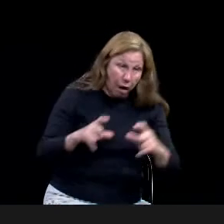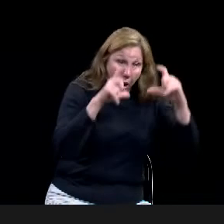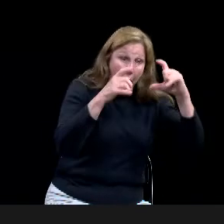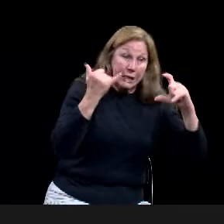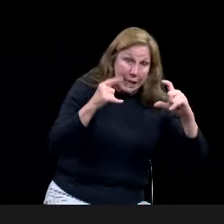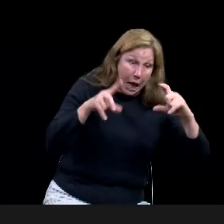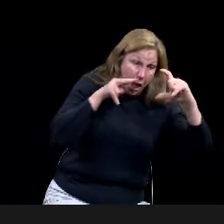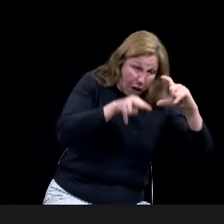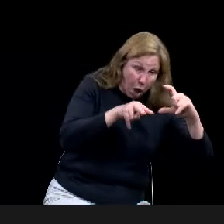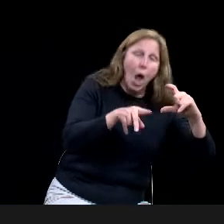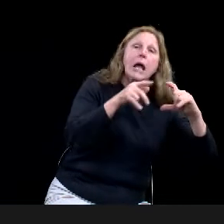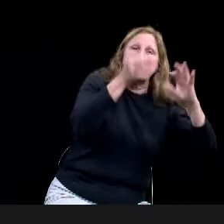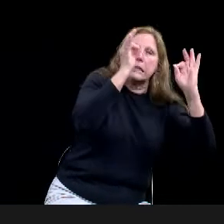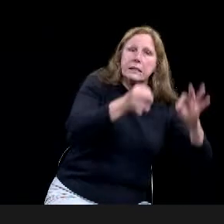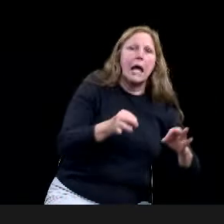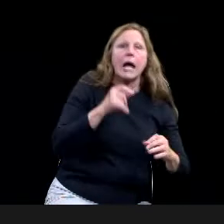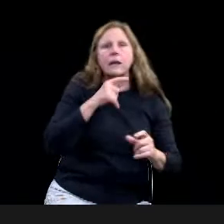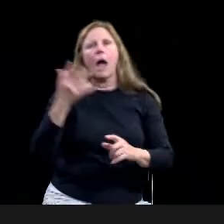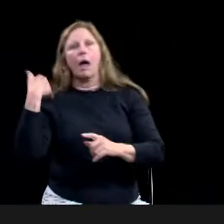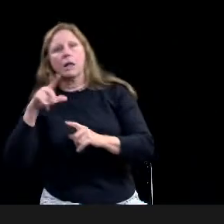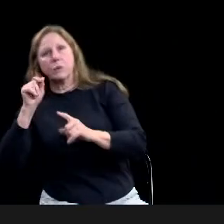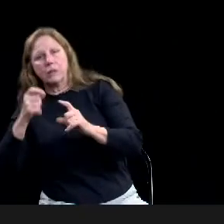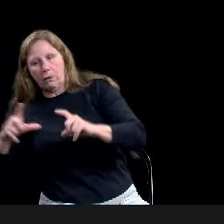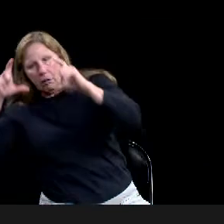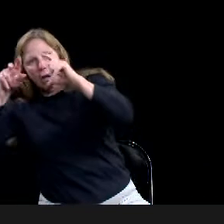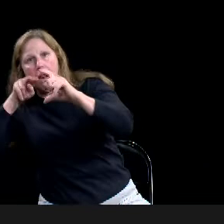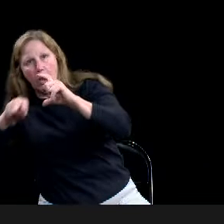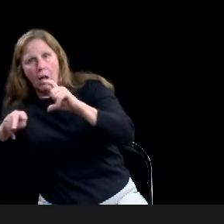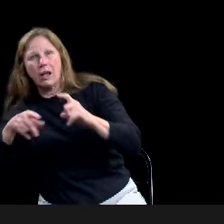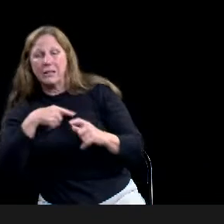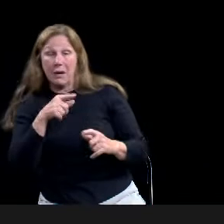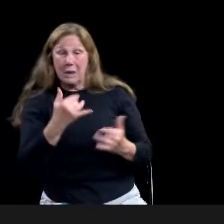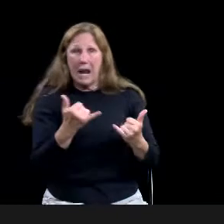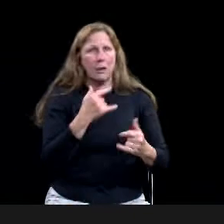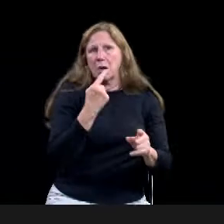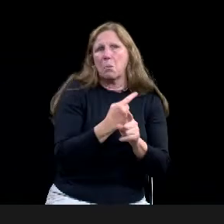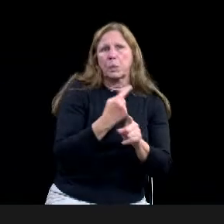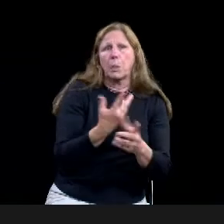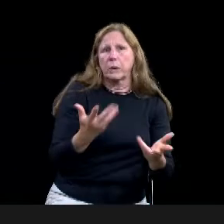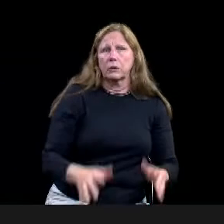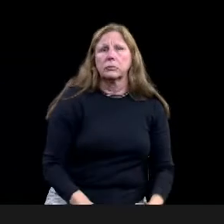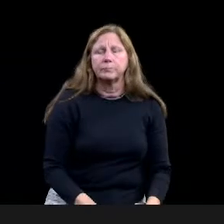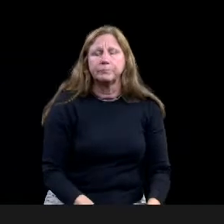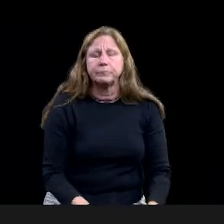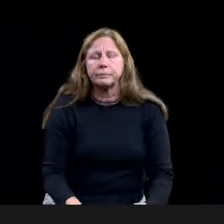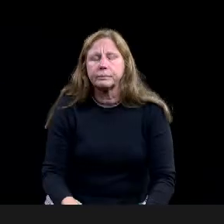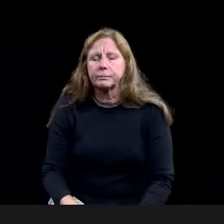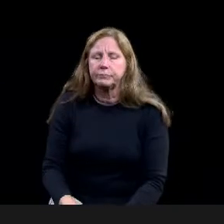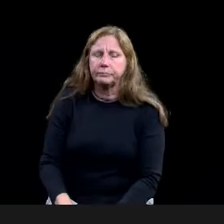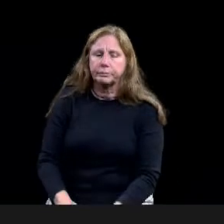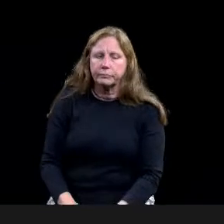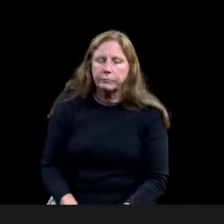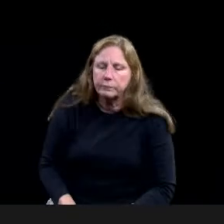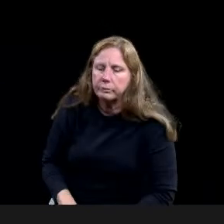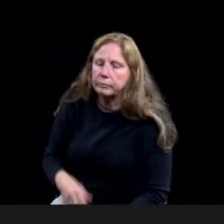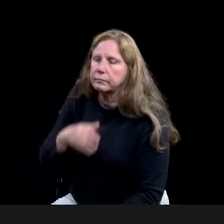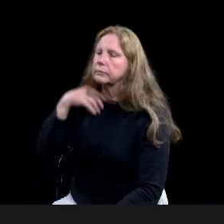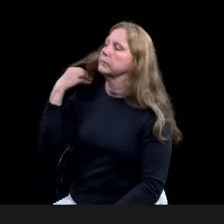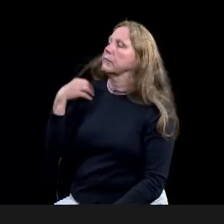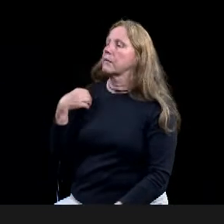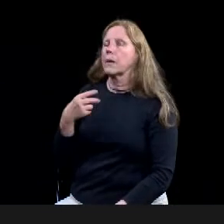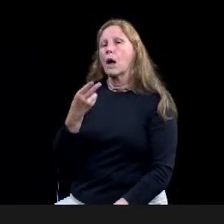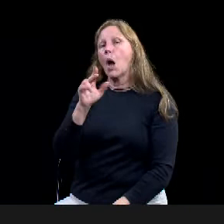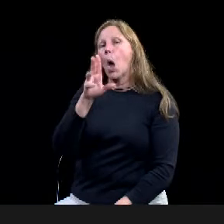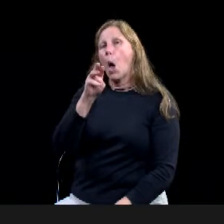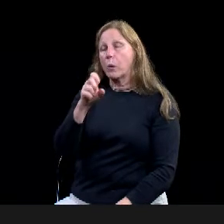And, uh, I would be supportive of that too. And just maybe as a future agenda item, I know Bradley has discussed, and I know other assistant city